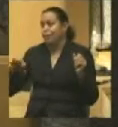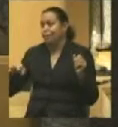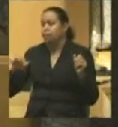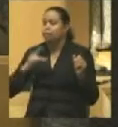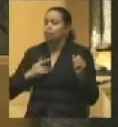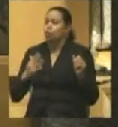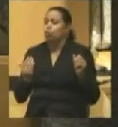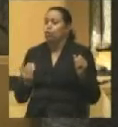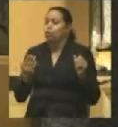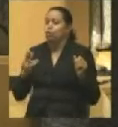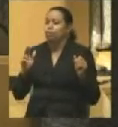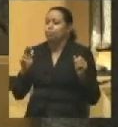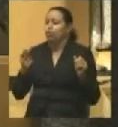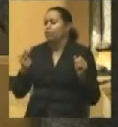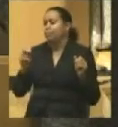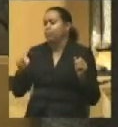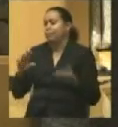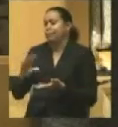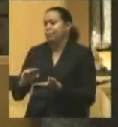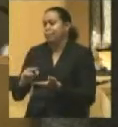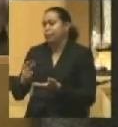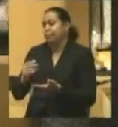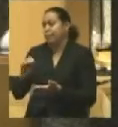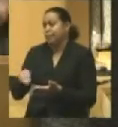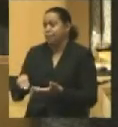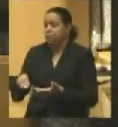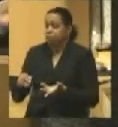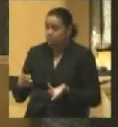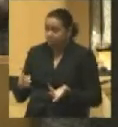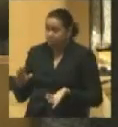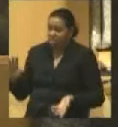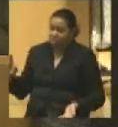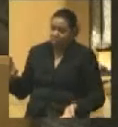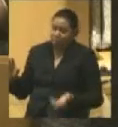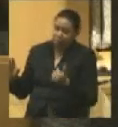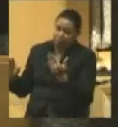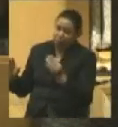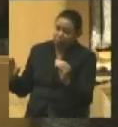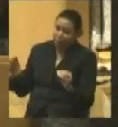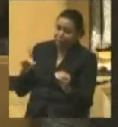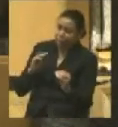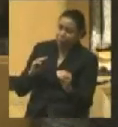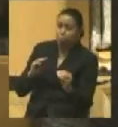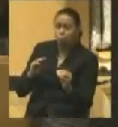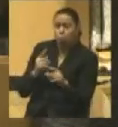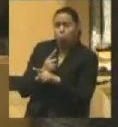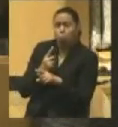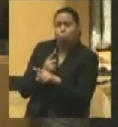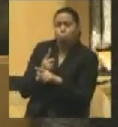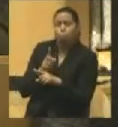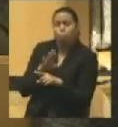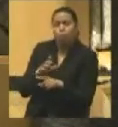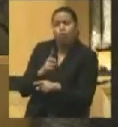13%. So, the Democrats, at 15% off, they turned in their usual performance.